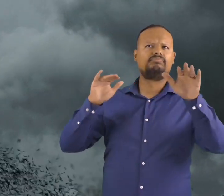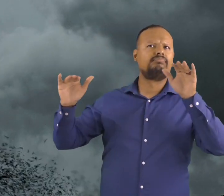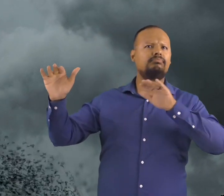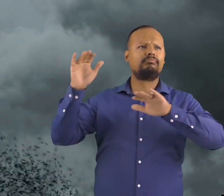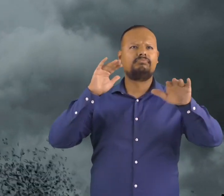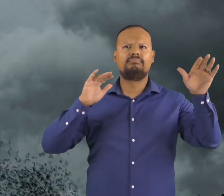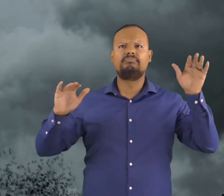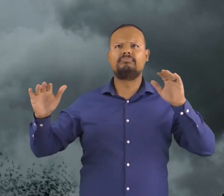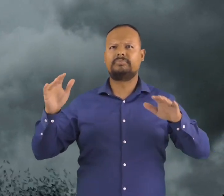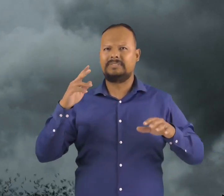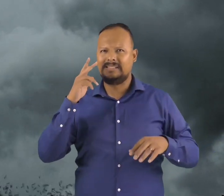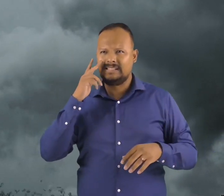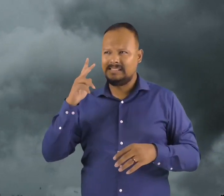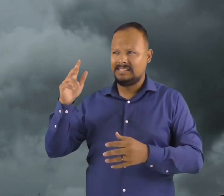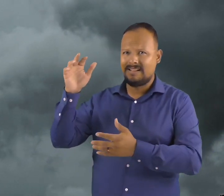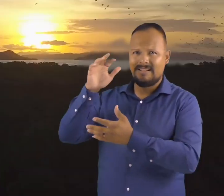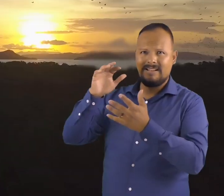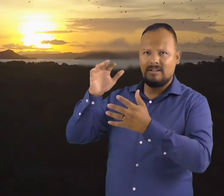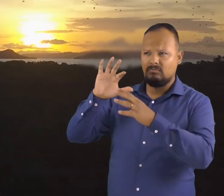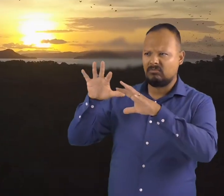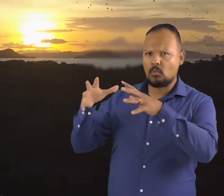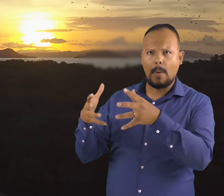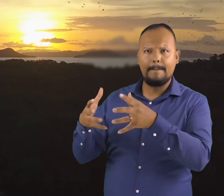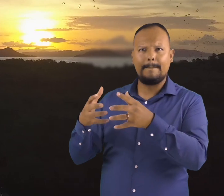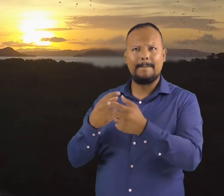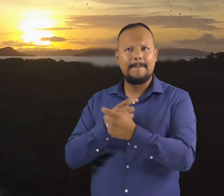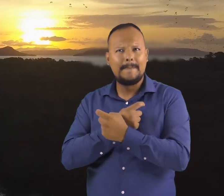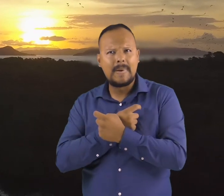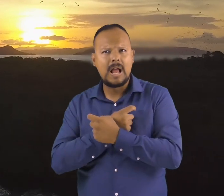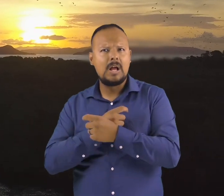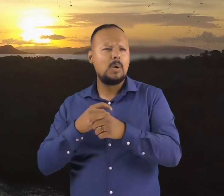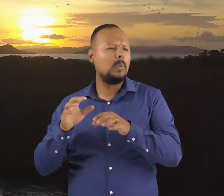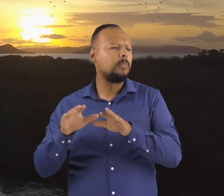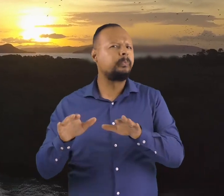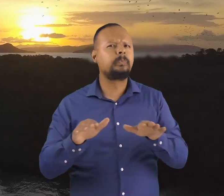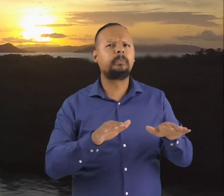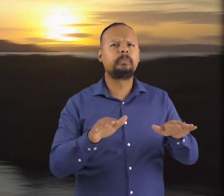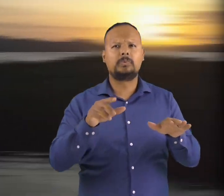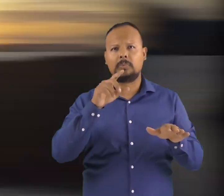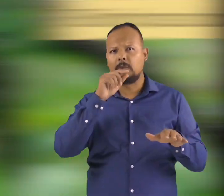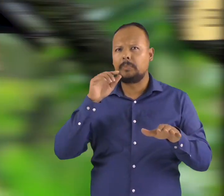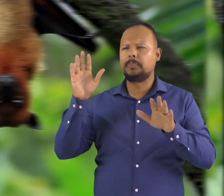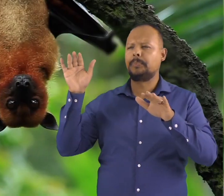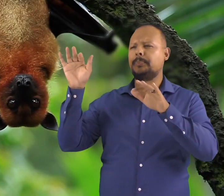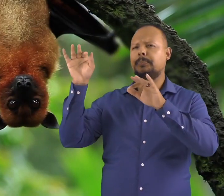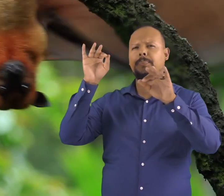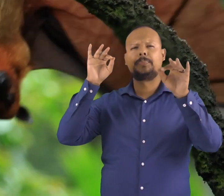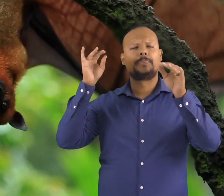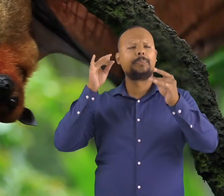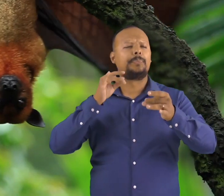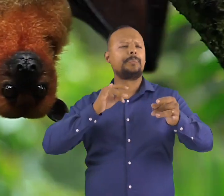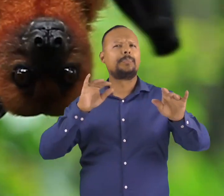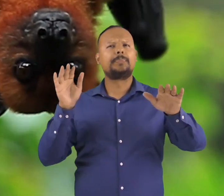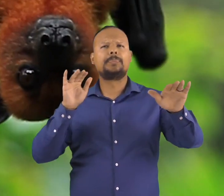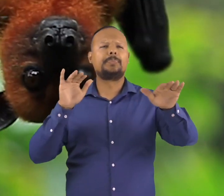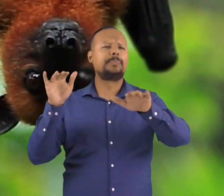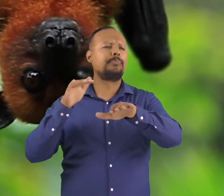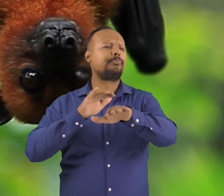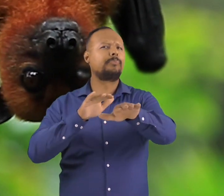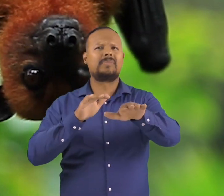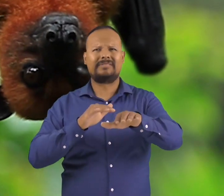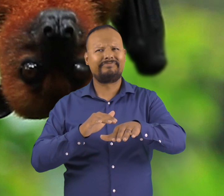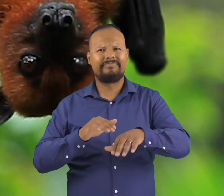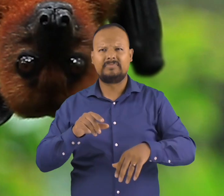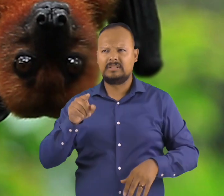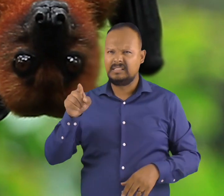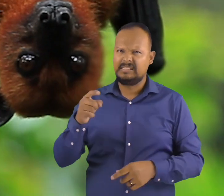erratic or uneven, rather than smooth like birds. The saying, blind